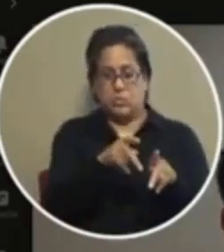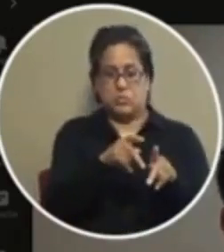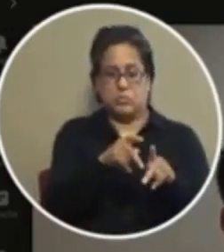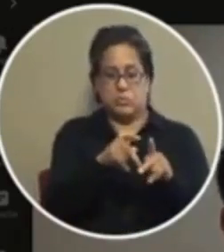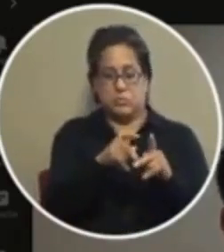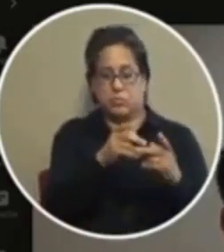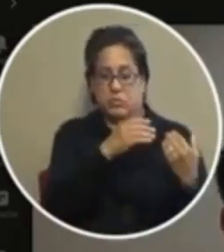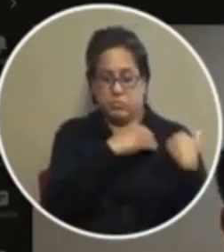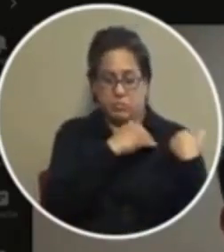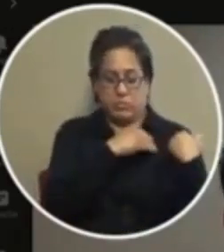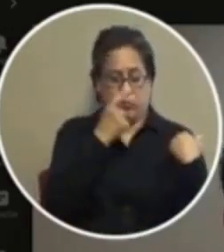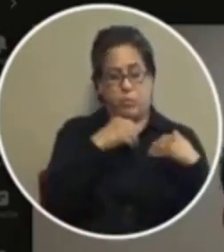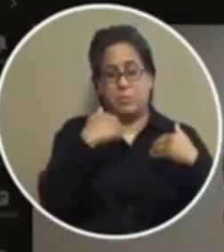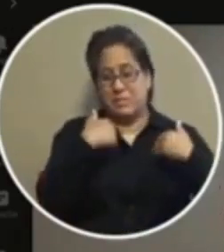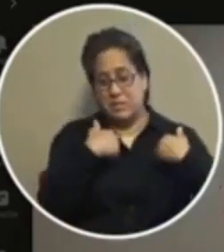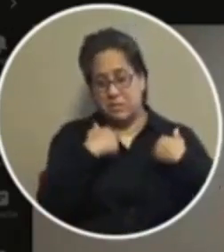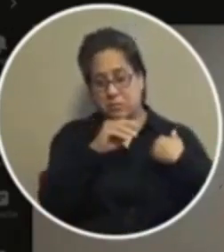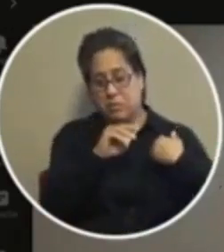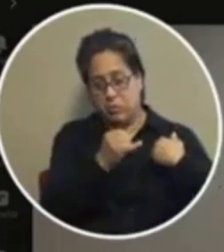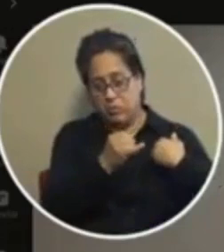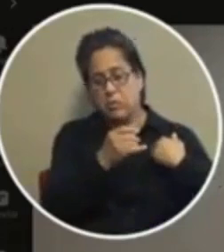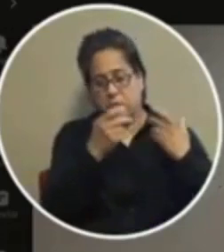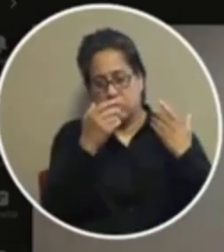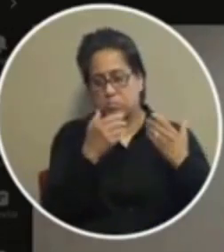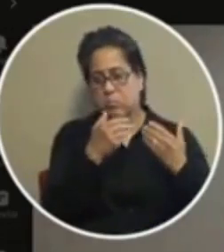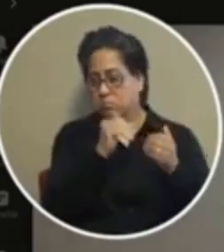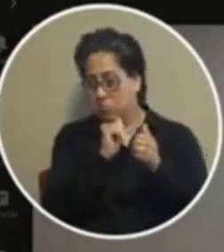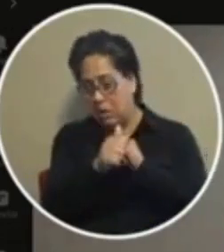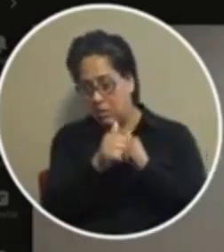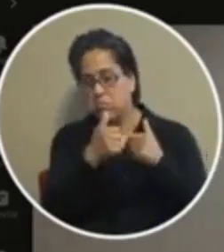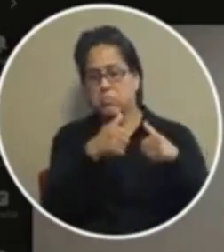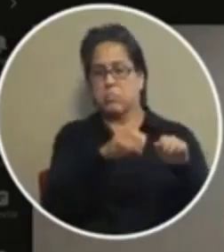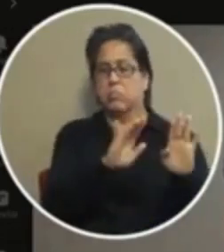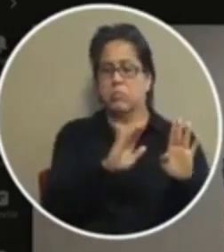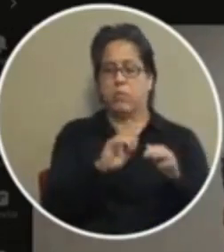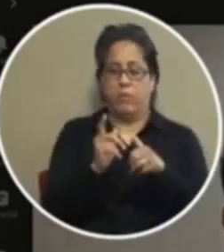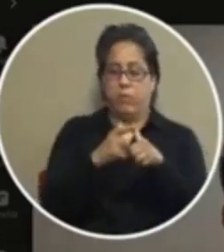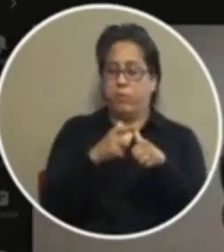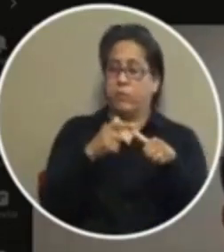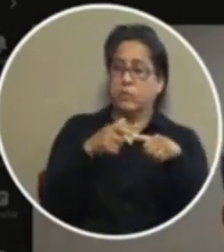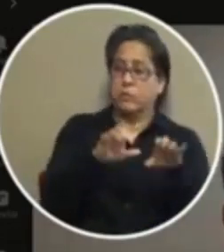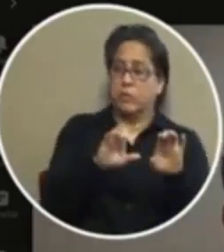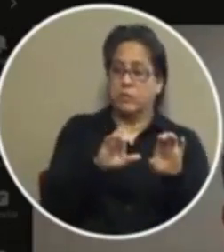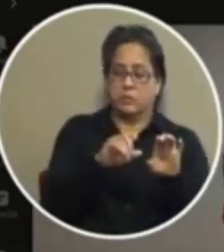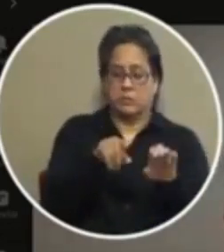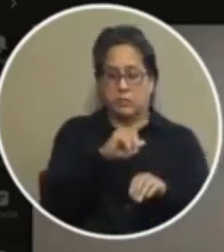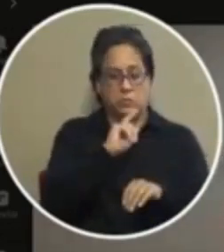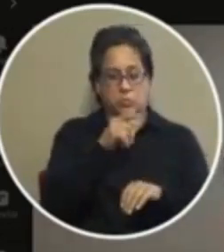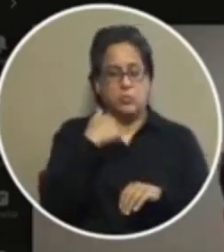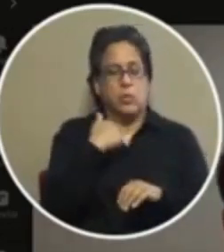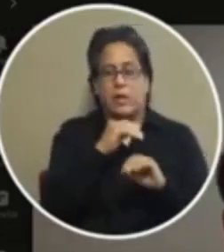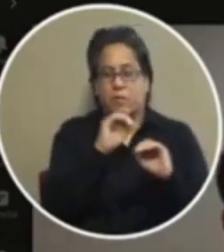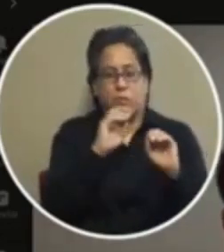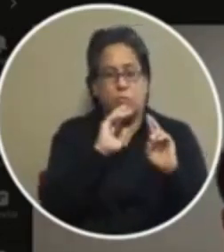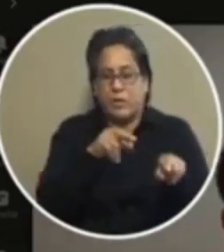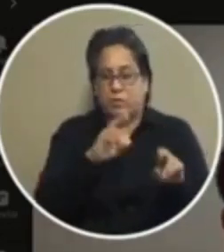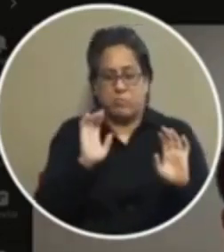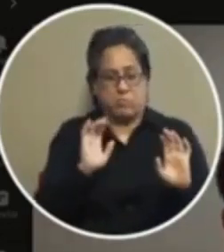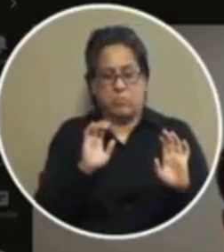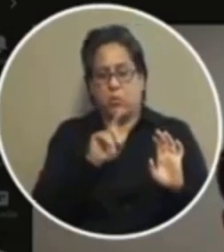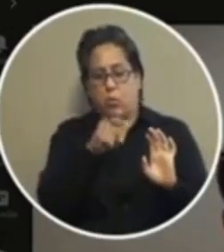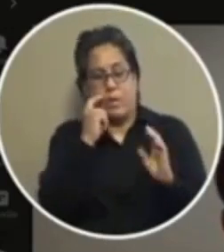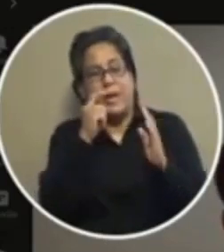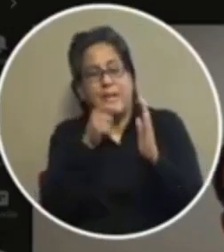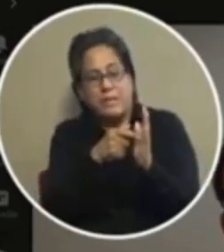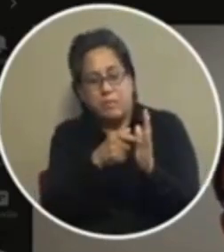for the possession of marijuana and go about their way and those guys under first chance truly don't have a record because all we did